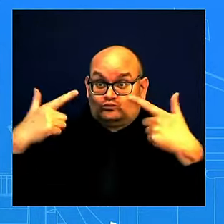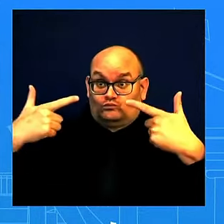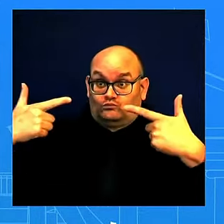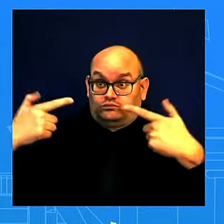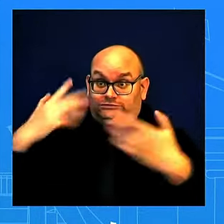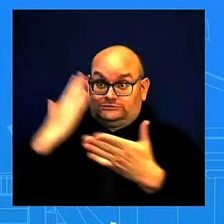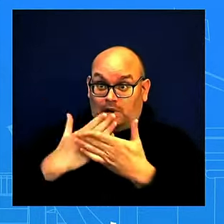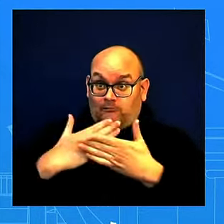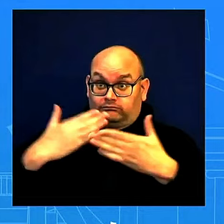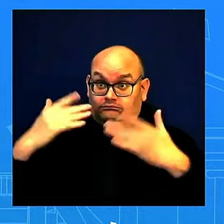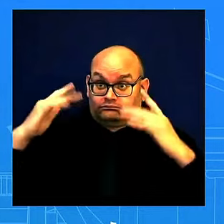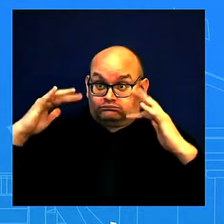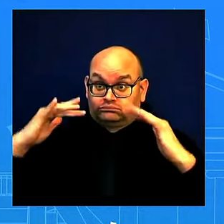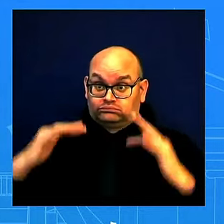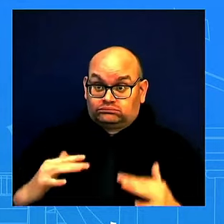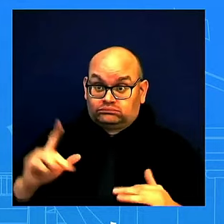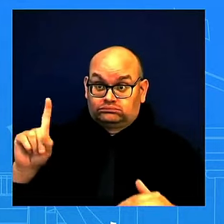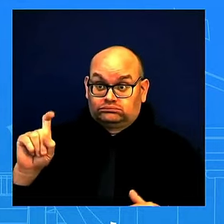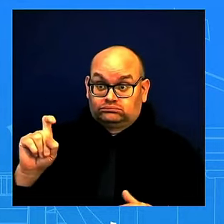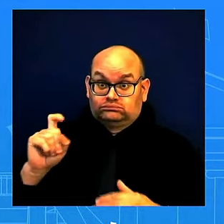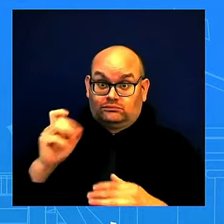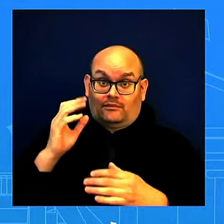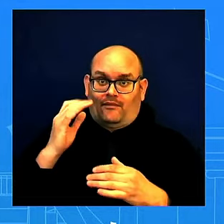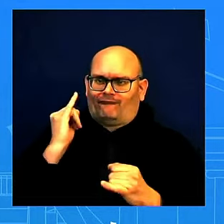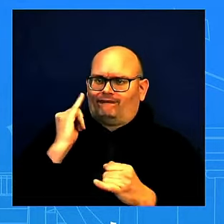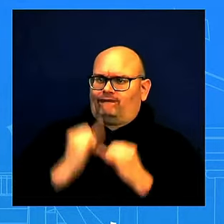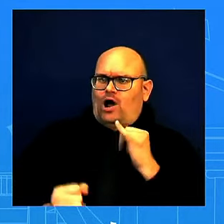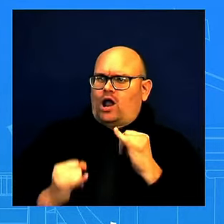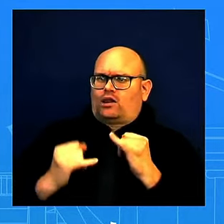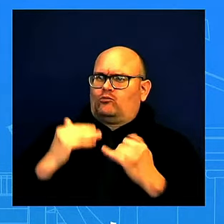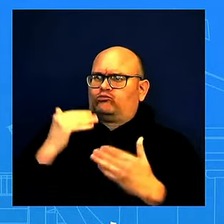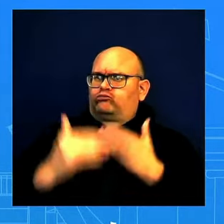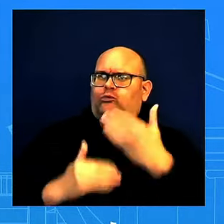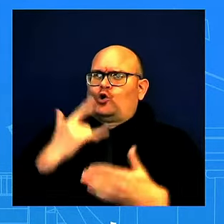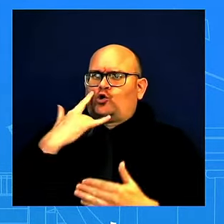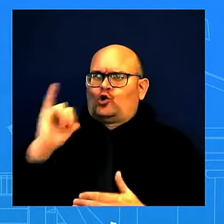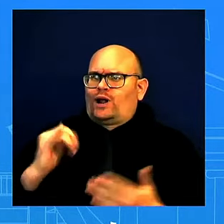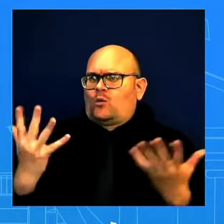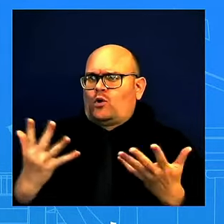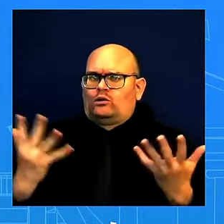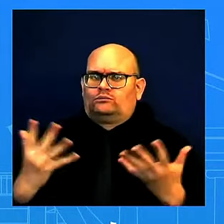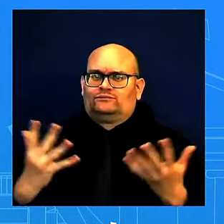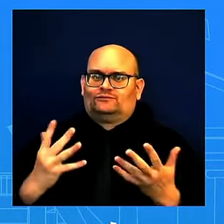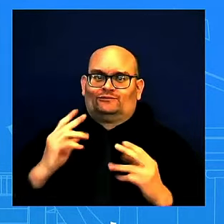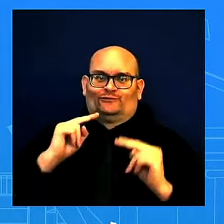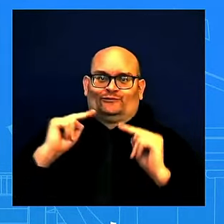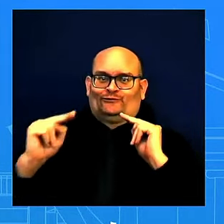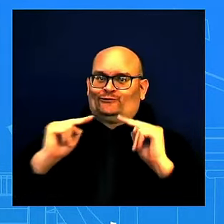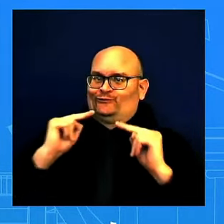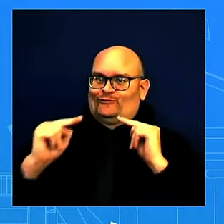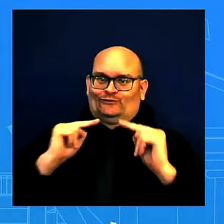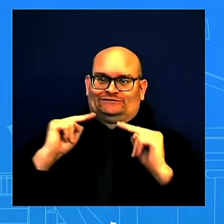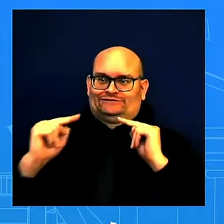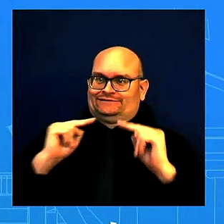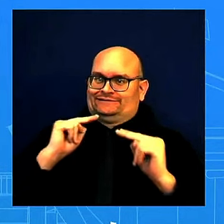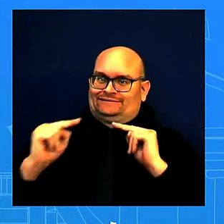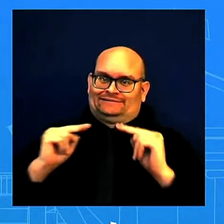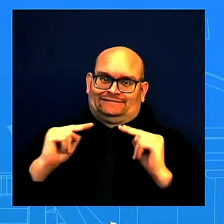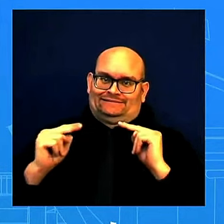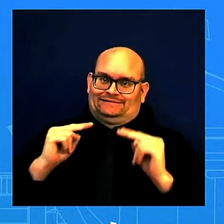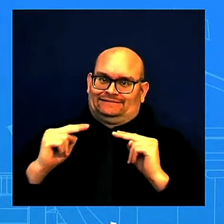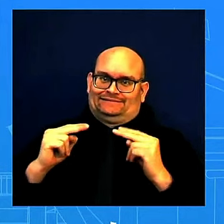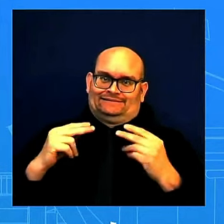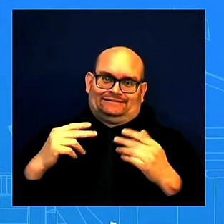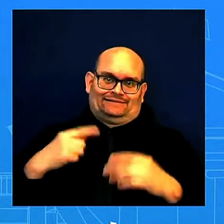stages? So I'm going to be very mindful here and not negotiate from here. And, obviously, we have closed some gaps. You've heard us say